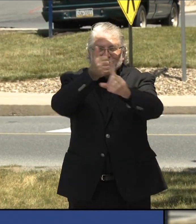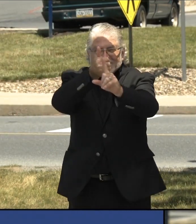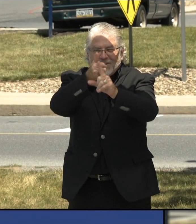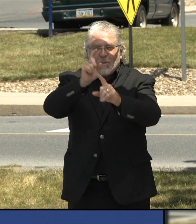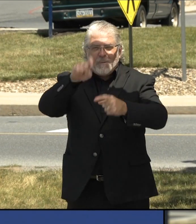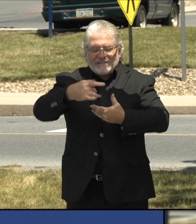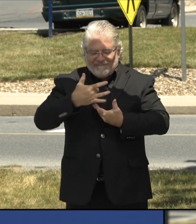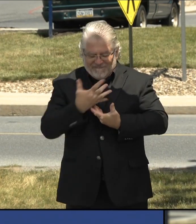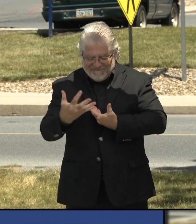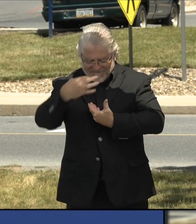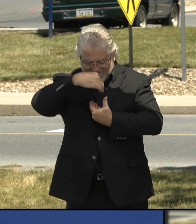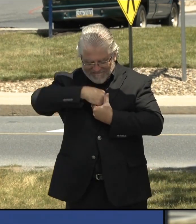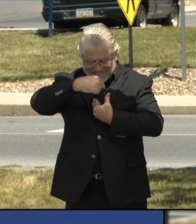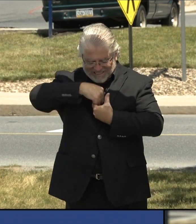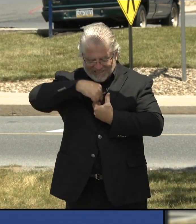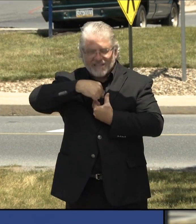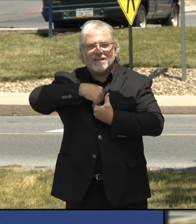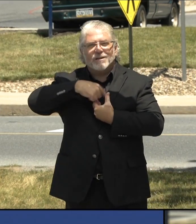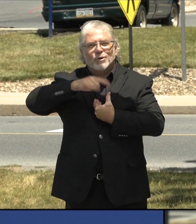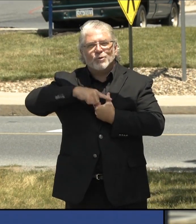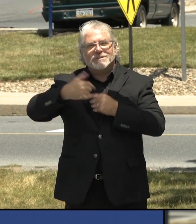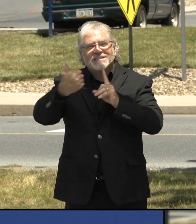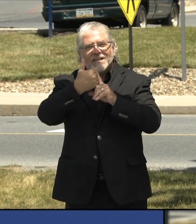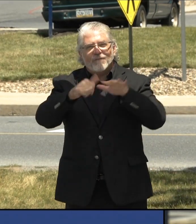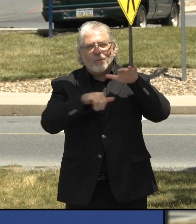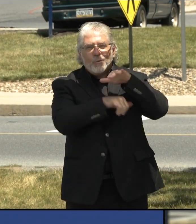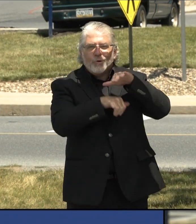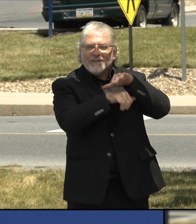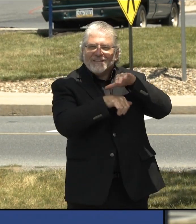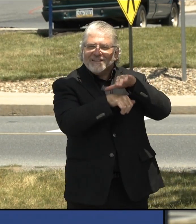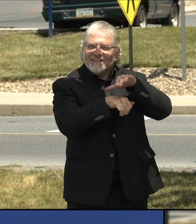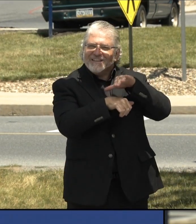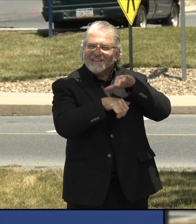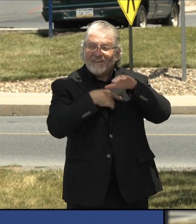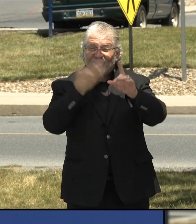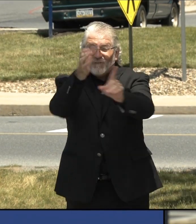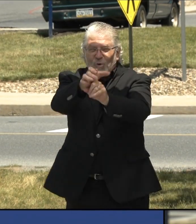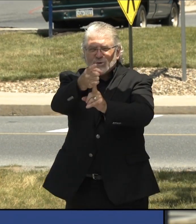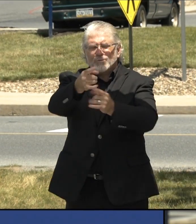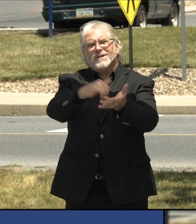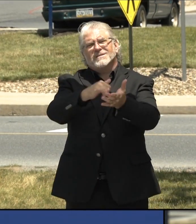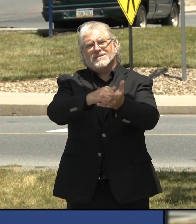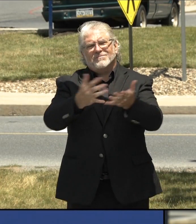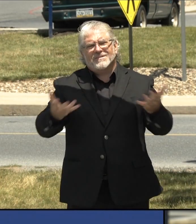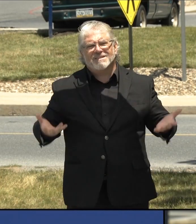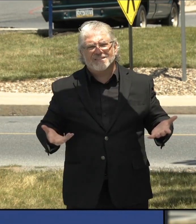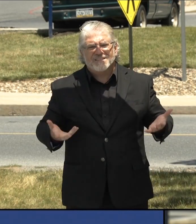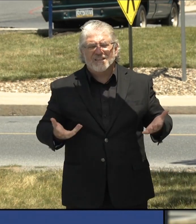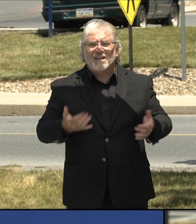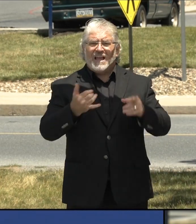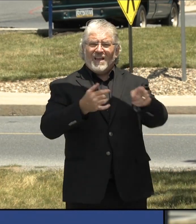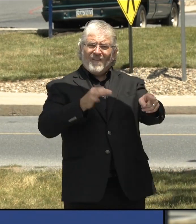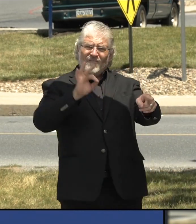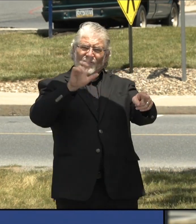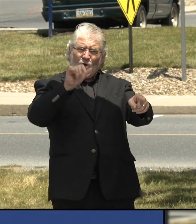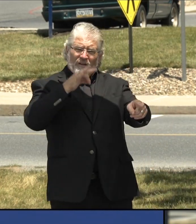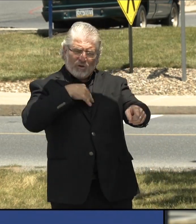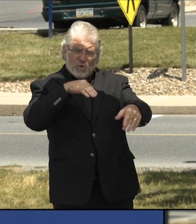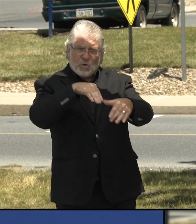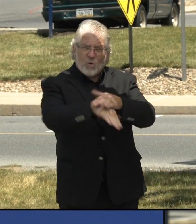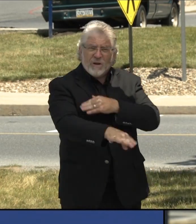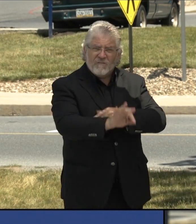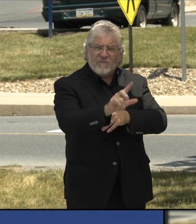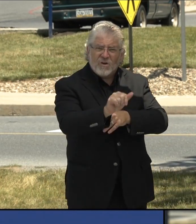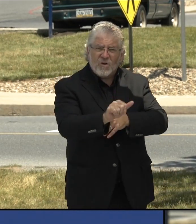Pennsylvanians, by the way, go to Florida, it's easier for a Pennsylvanian to get into Florida. I think they're stopping people at the border than it is if you're coming from